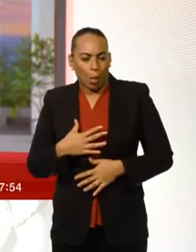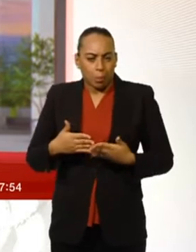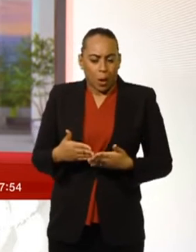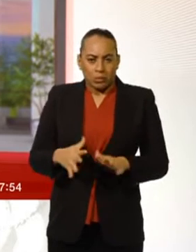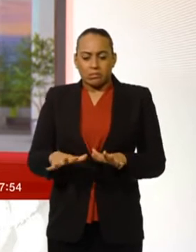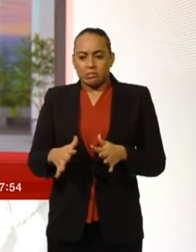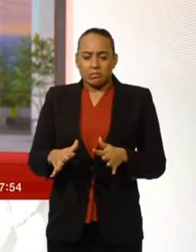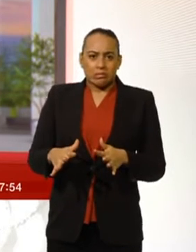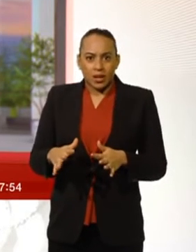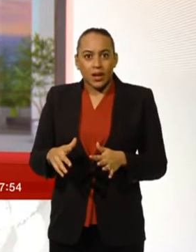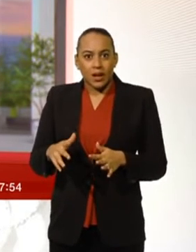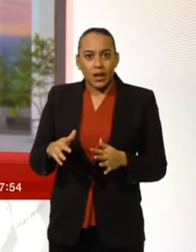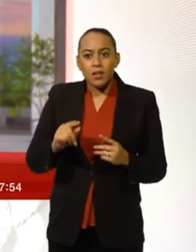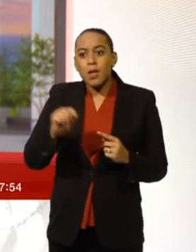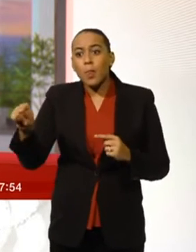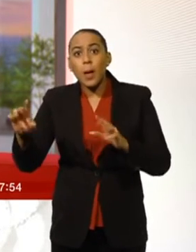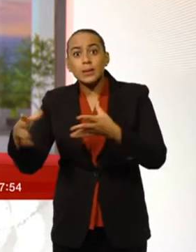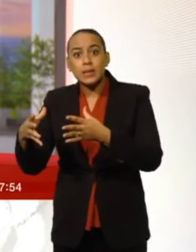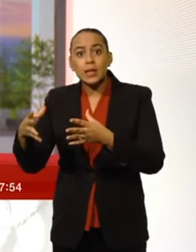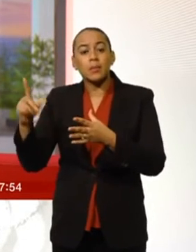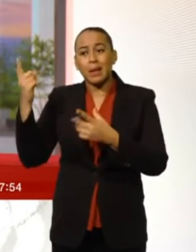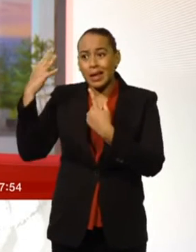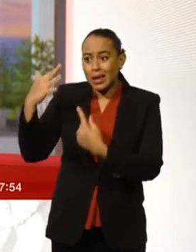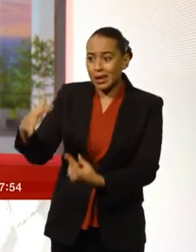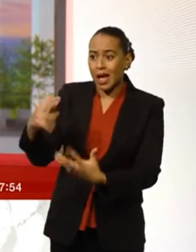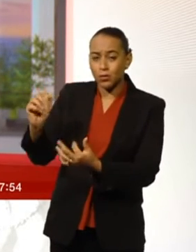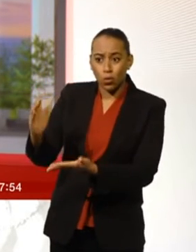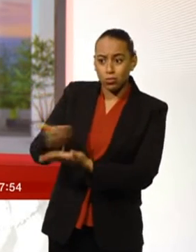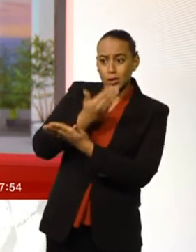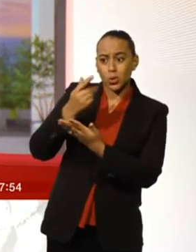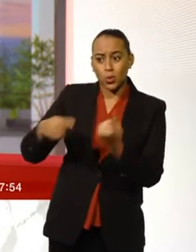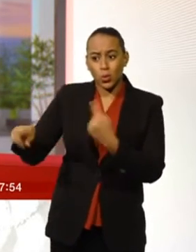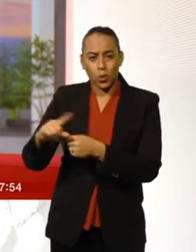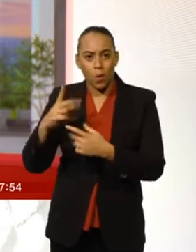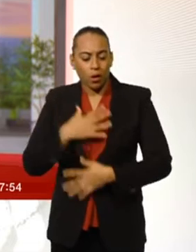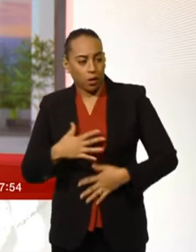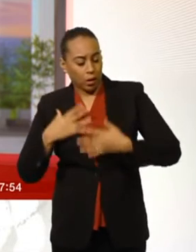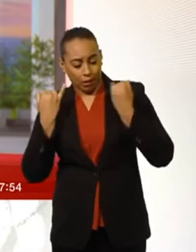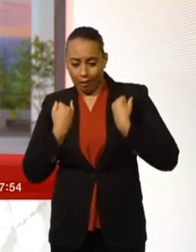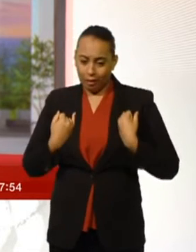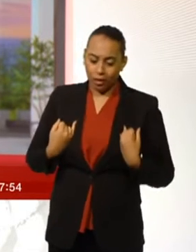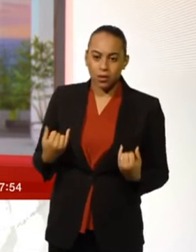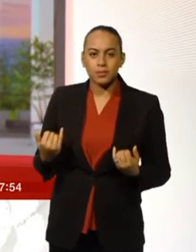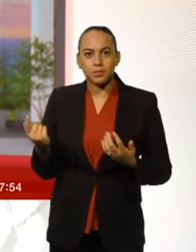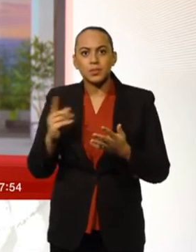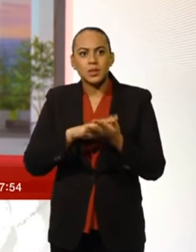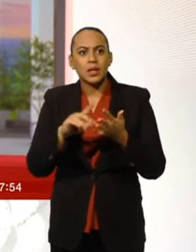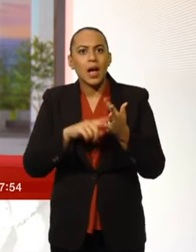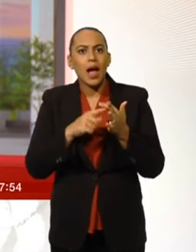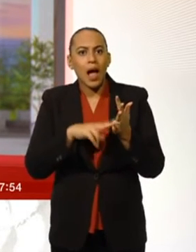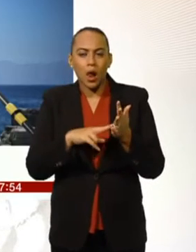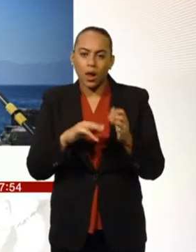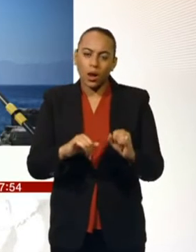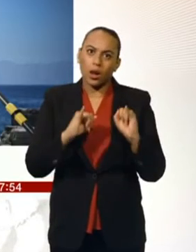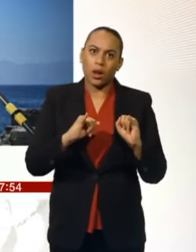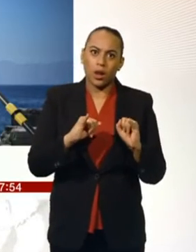hear that other teams have had to have rescues because of seasickness. How are you all coping? Yeah, well, Helen had severe seasickness at the